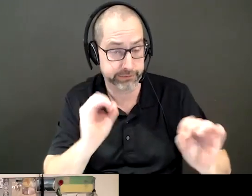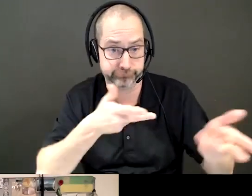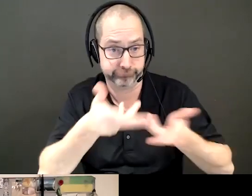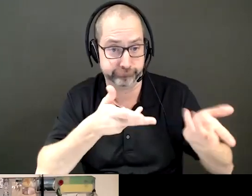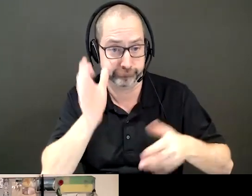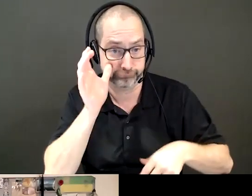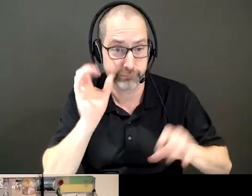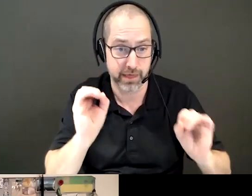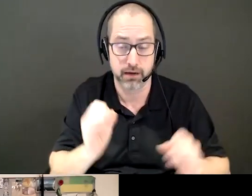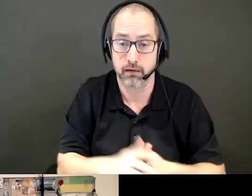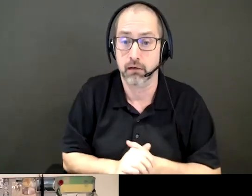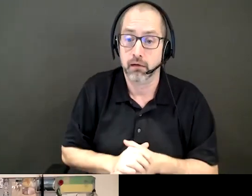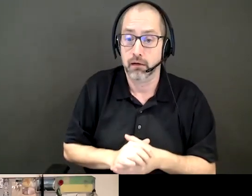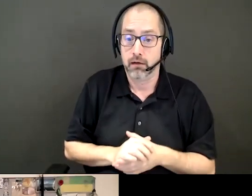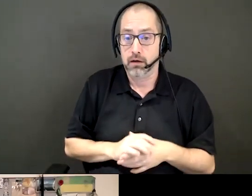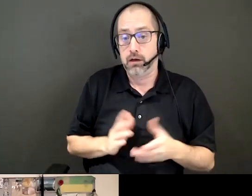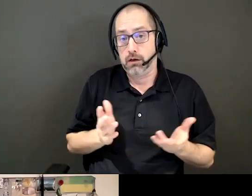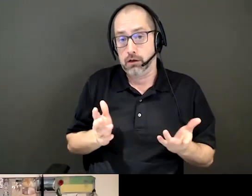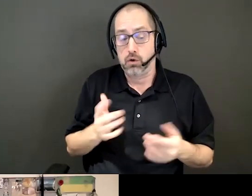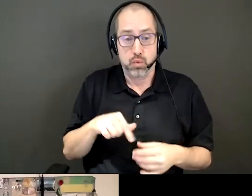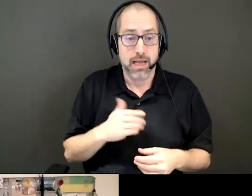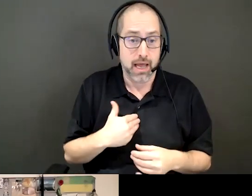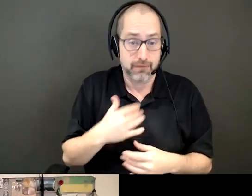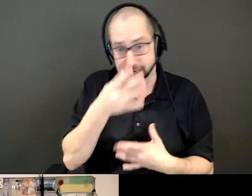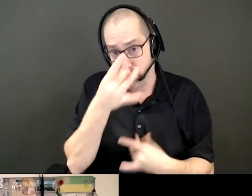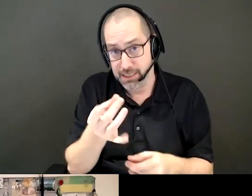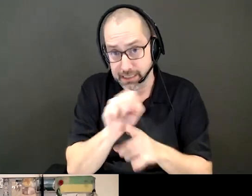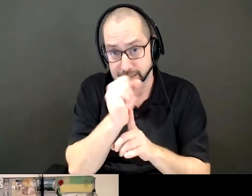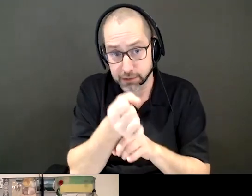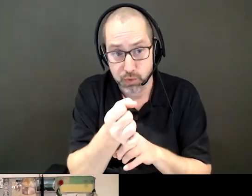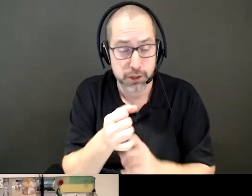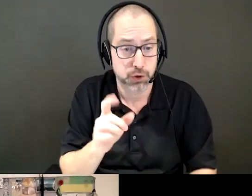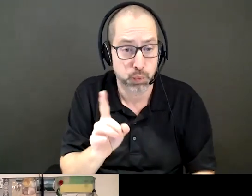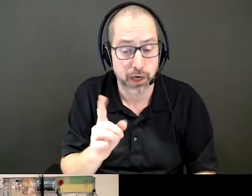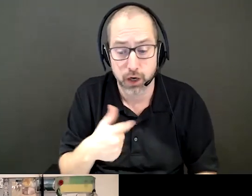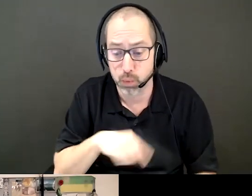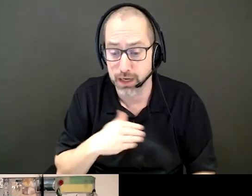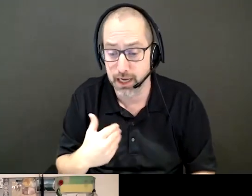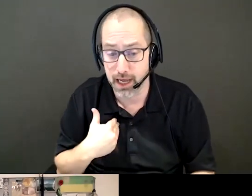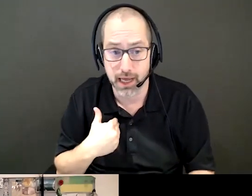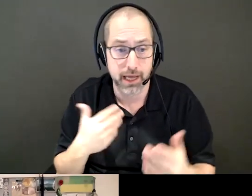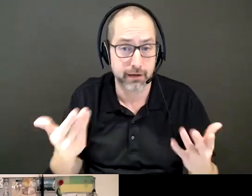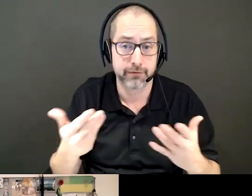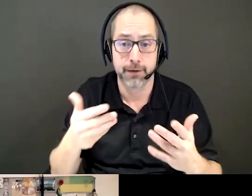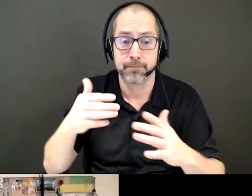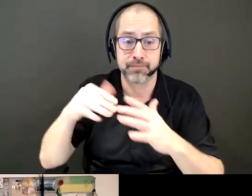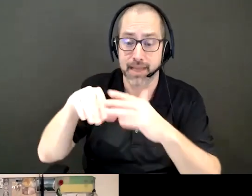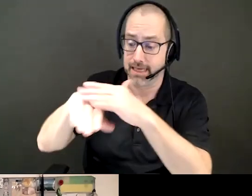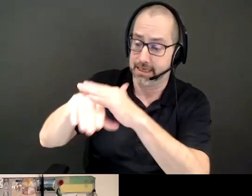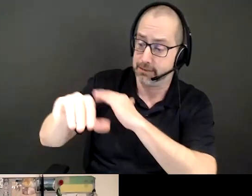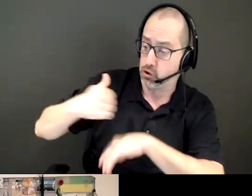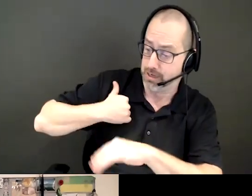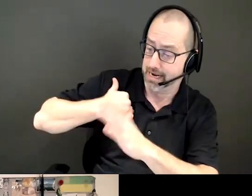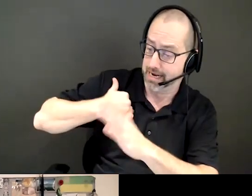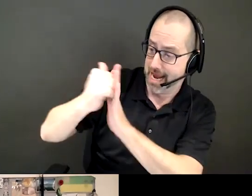which is kind of an interesting situation where we have the Accessible Canada Act, which would cost